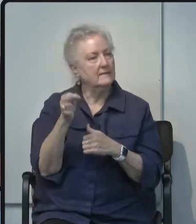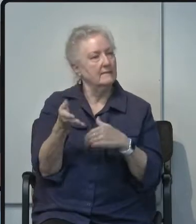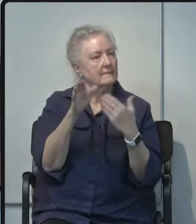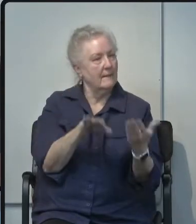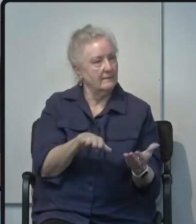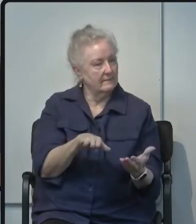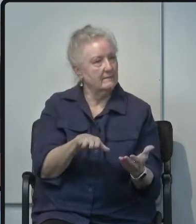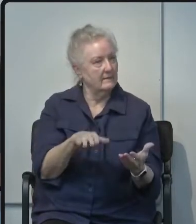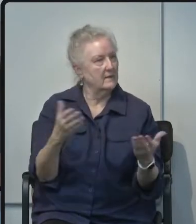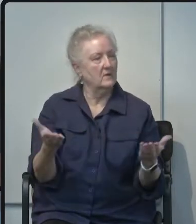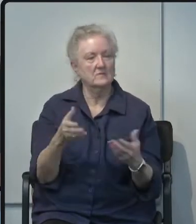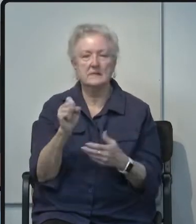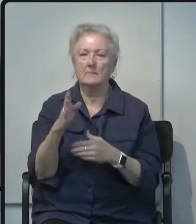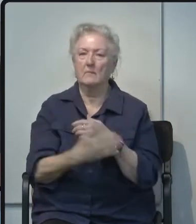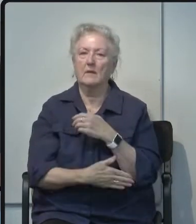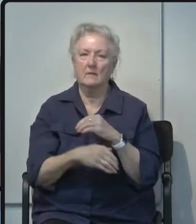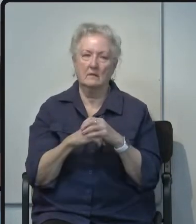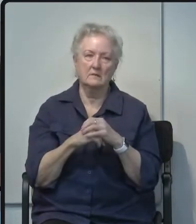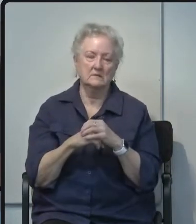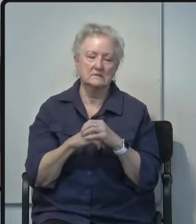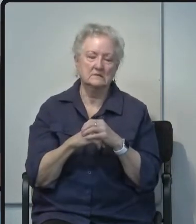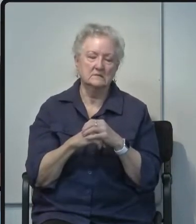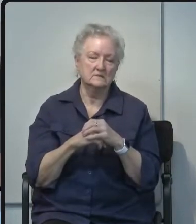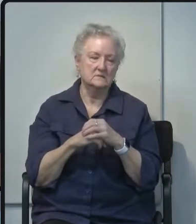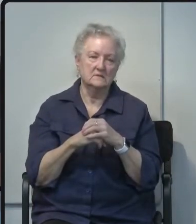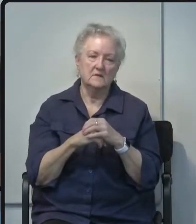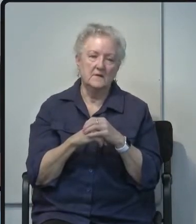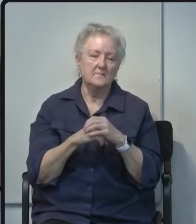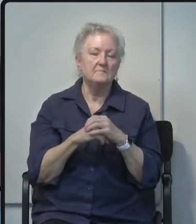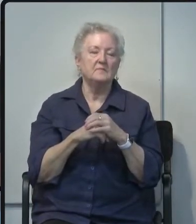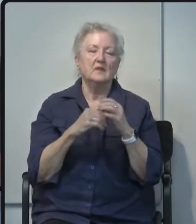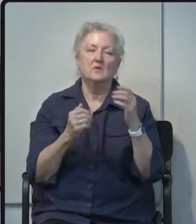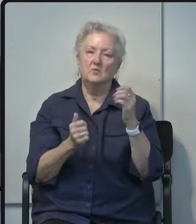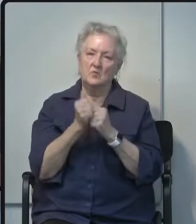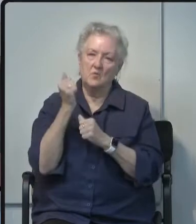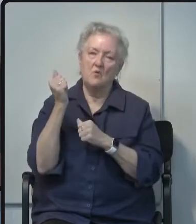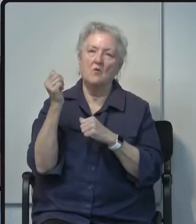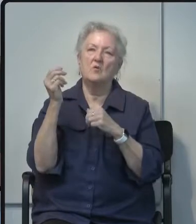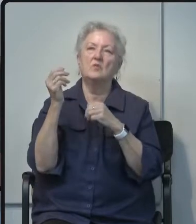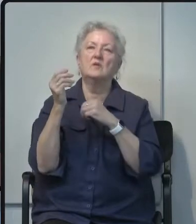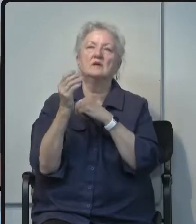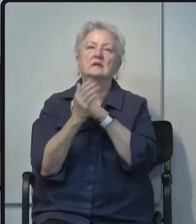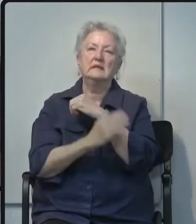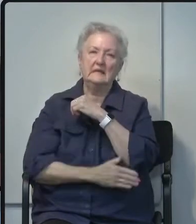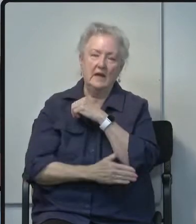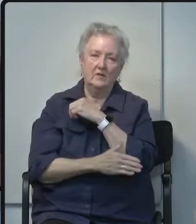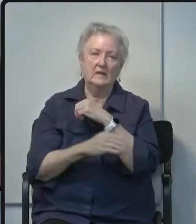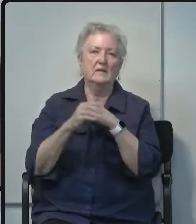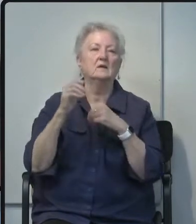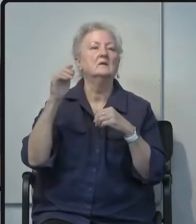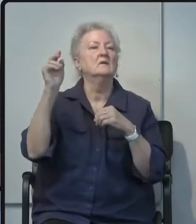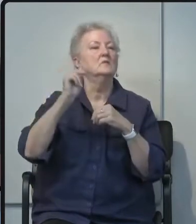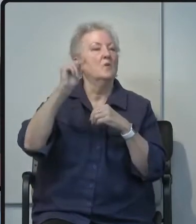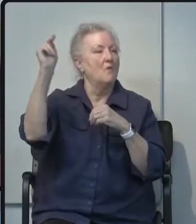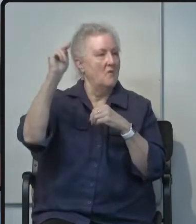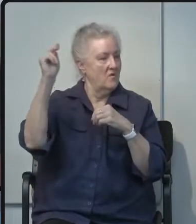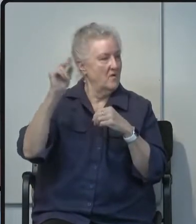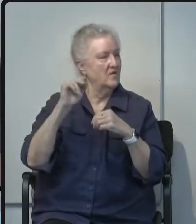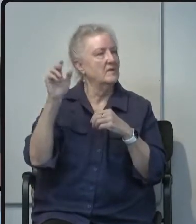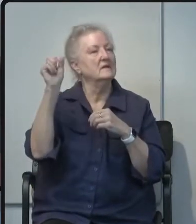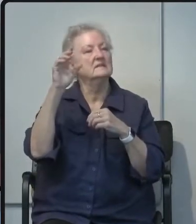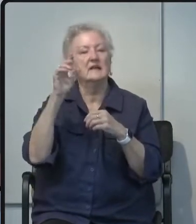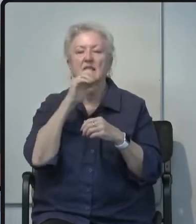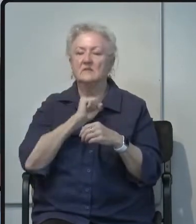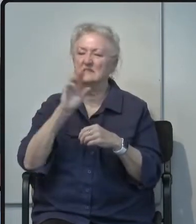death in Santa Barbara County today a north county resident in their 60s with underlying health